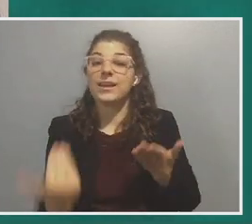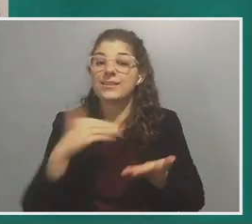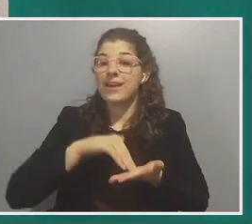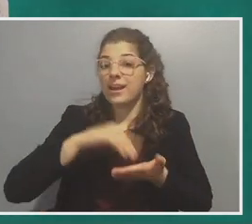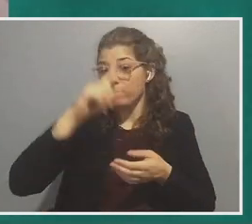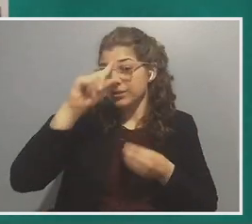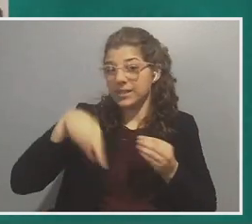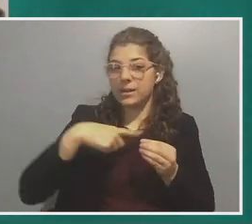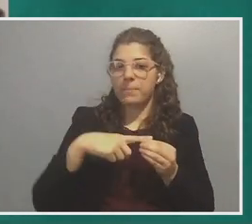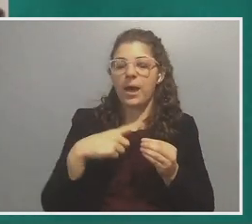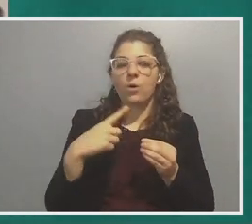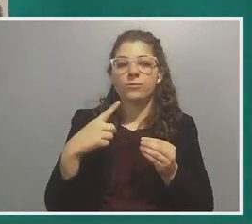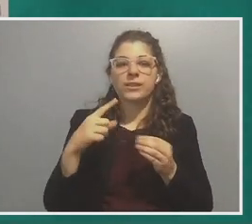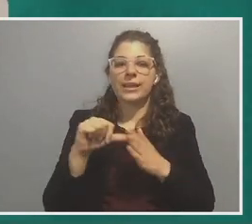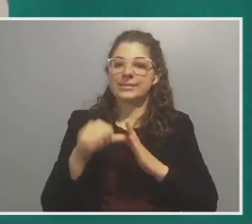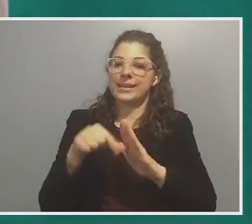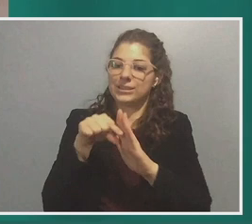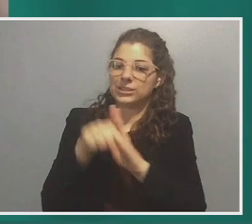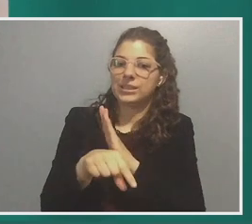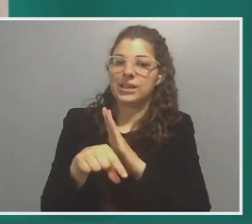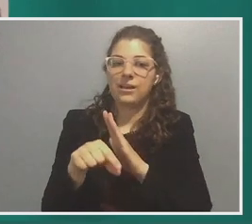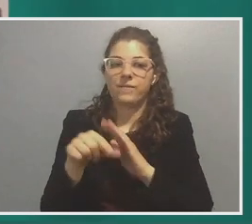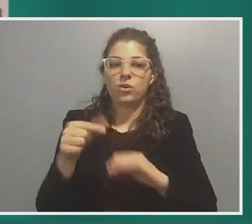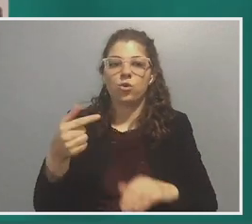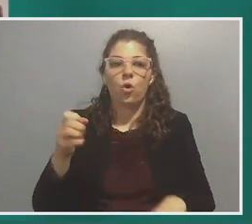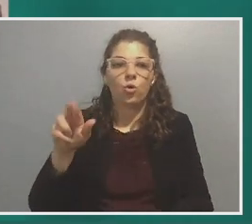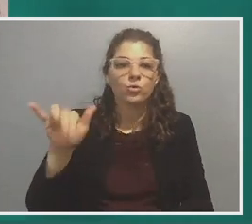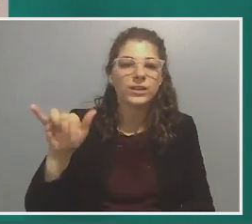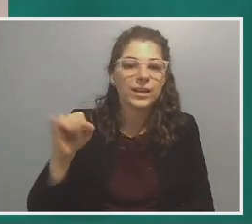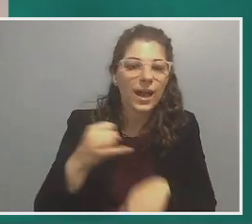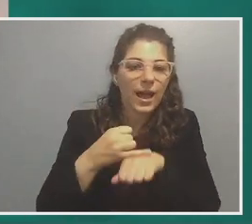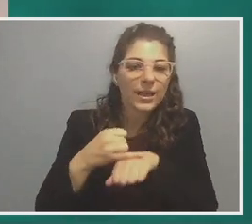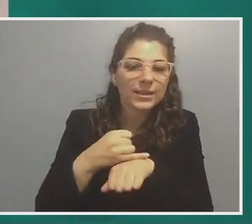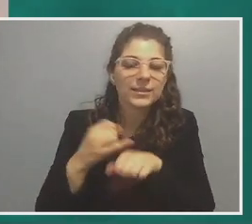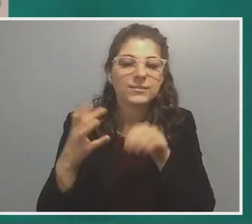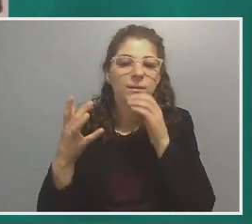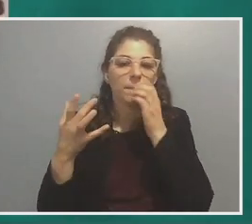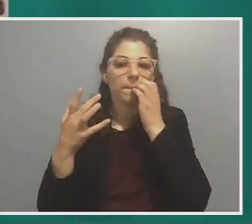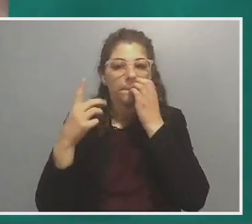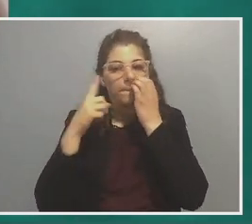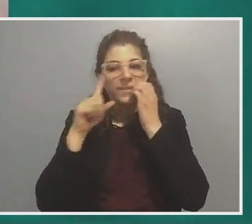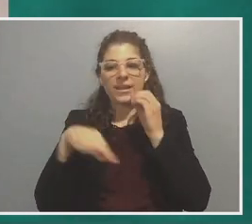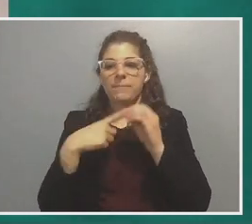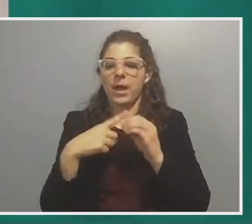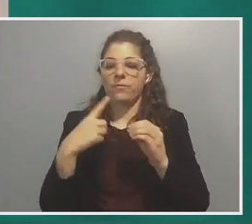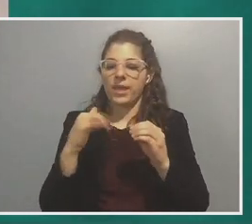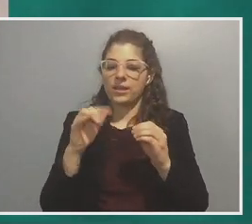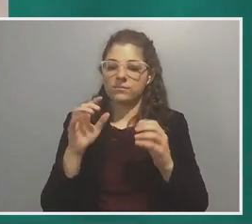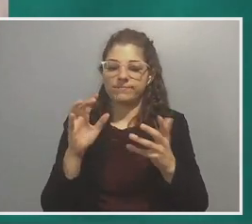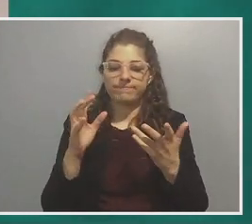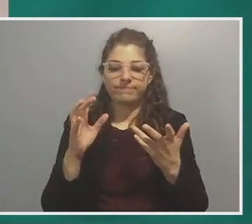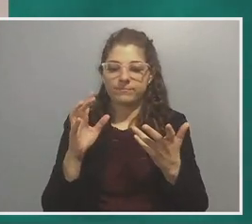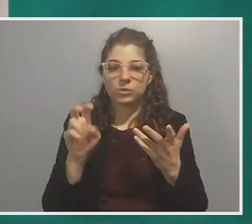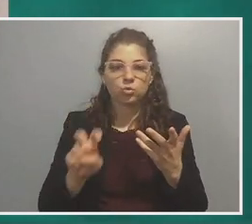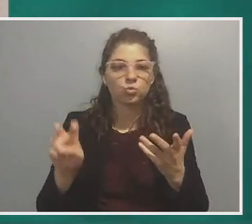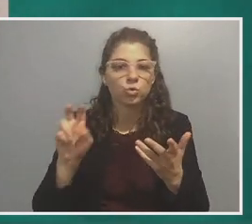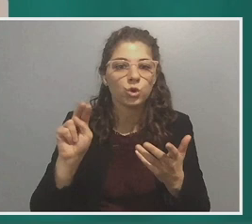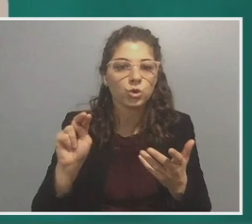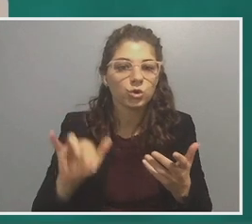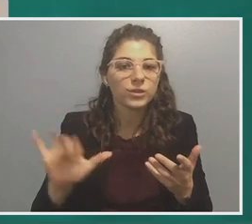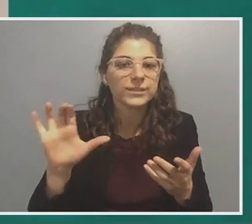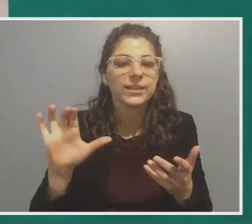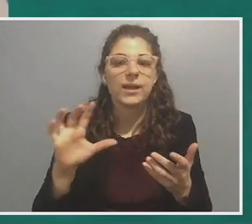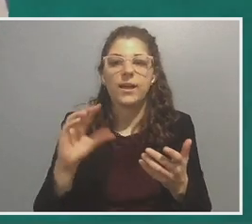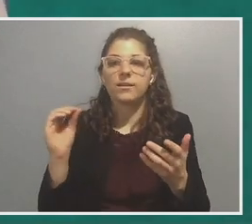the intensity of Gory Island, the intensity of going on that tour through New York city. And